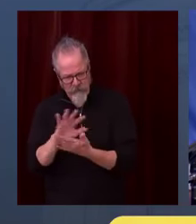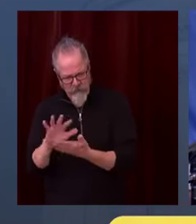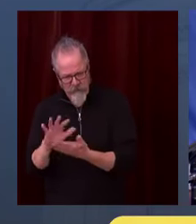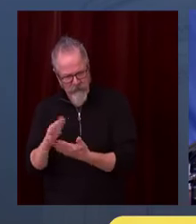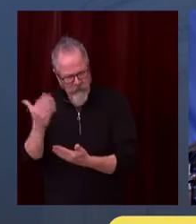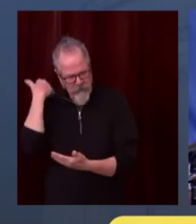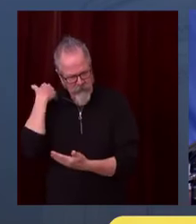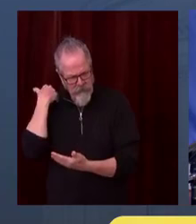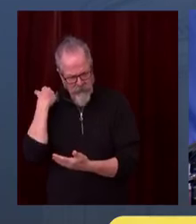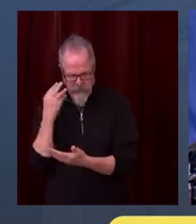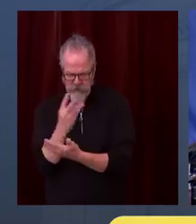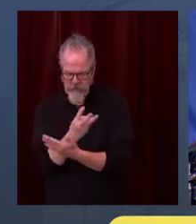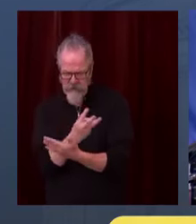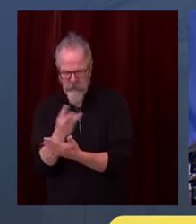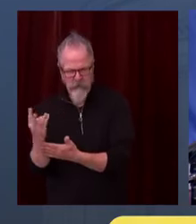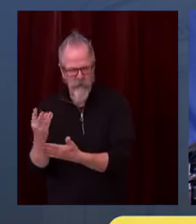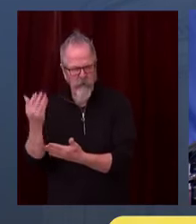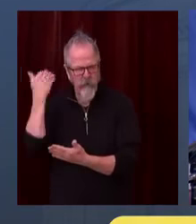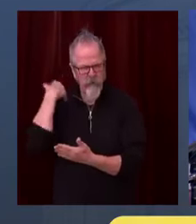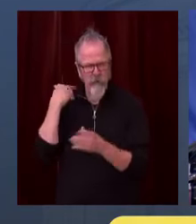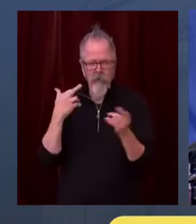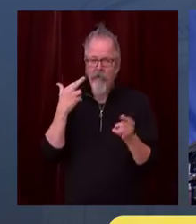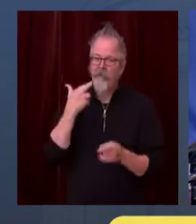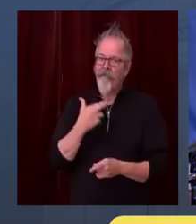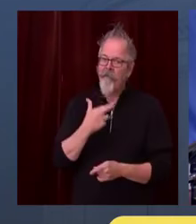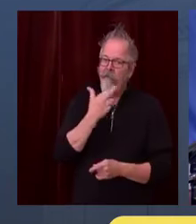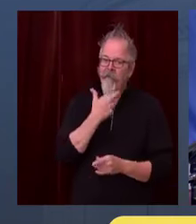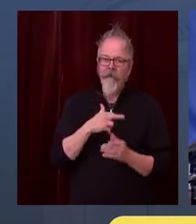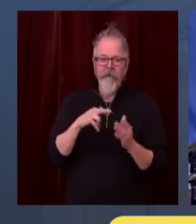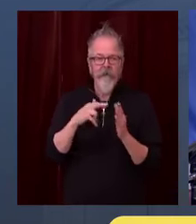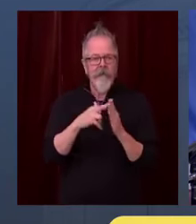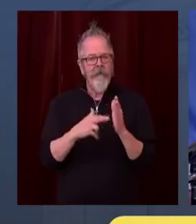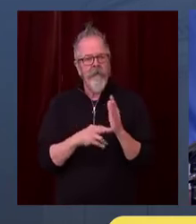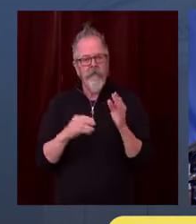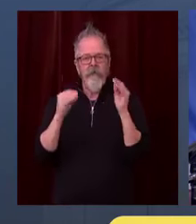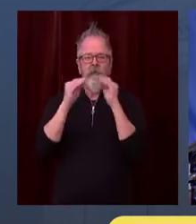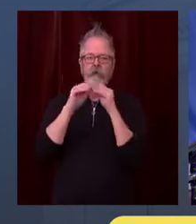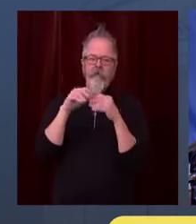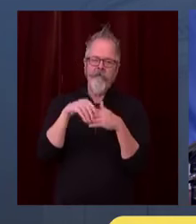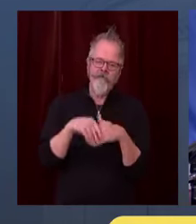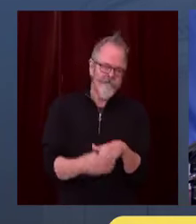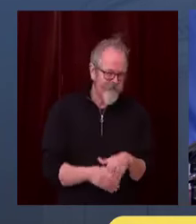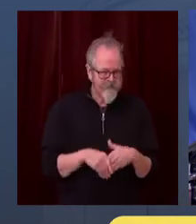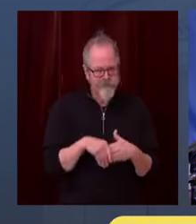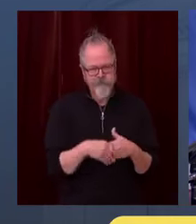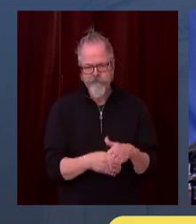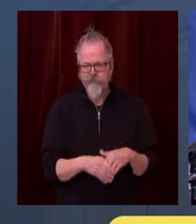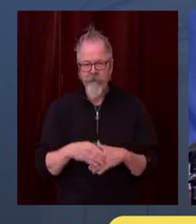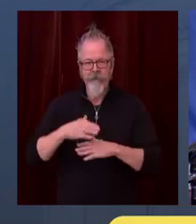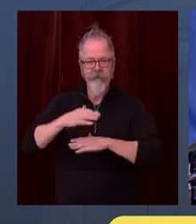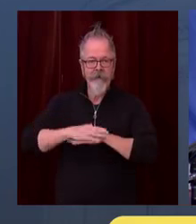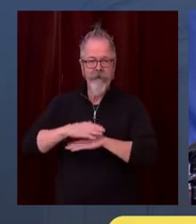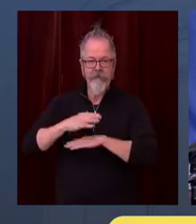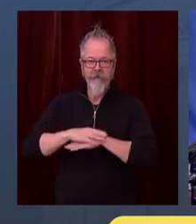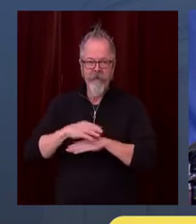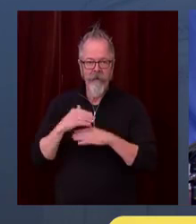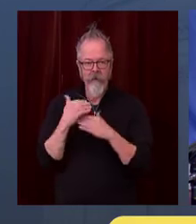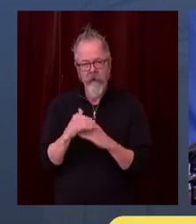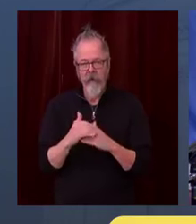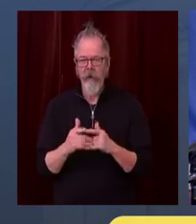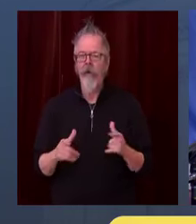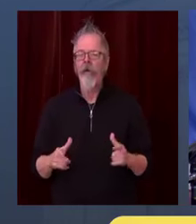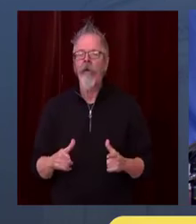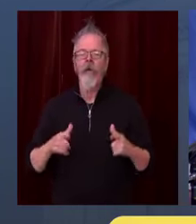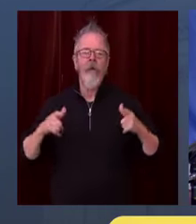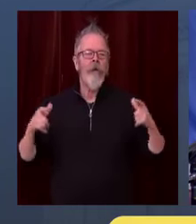six in some places, even eight in other places. So now a month or so later, you're shutting down restaurants. The industry